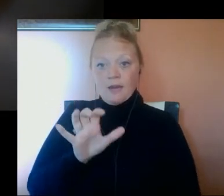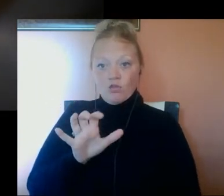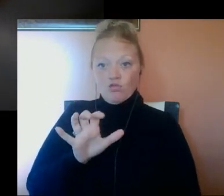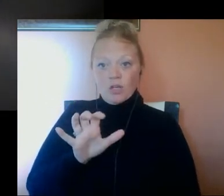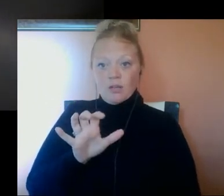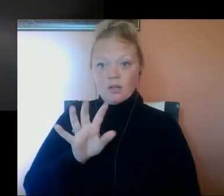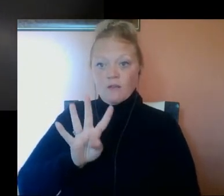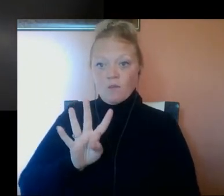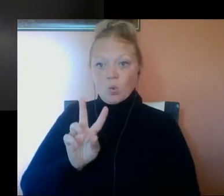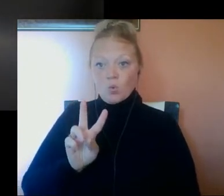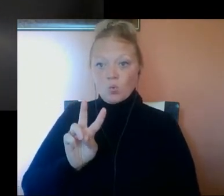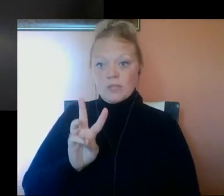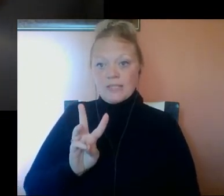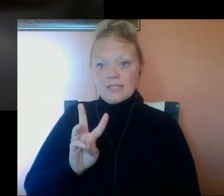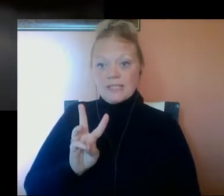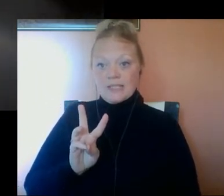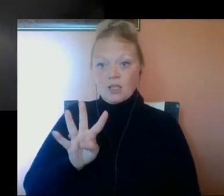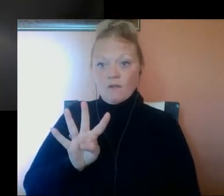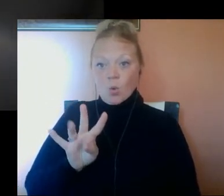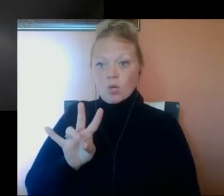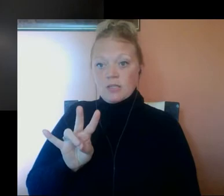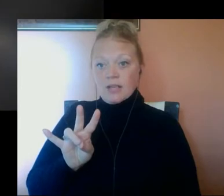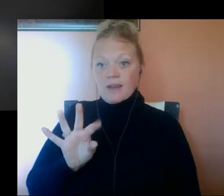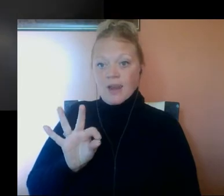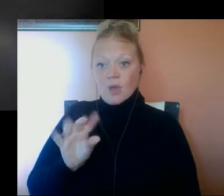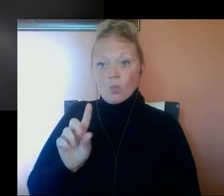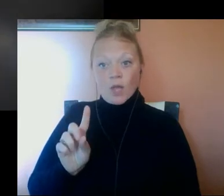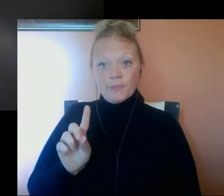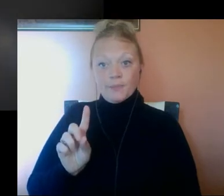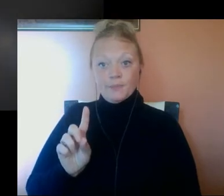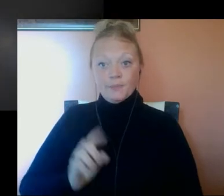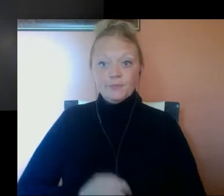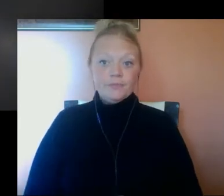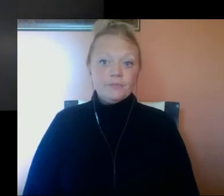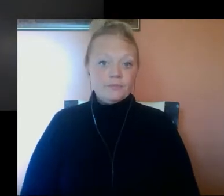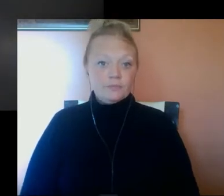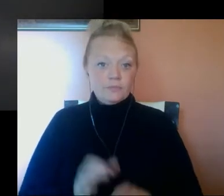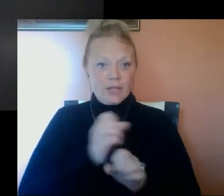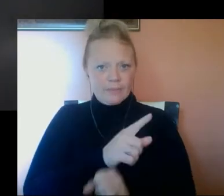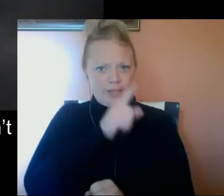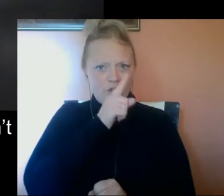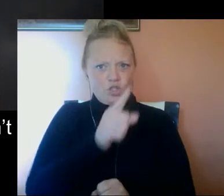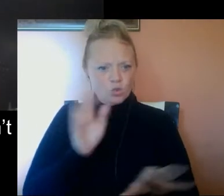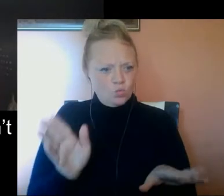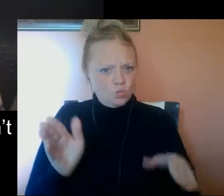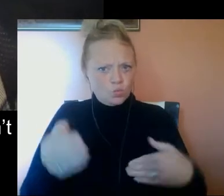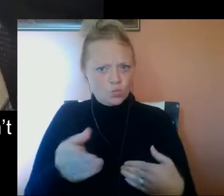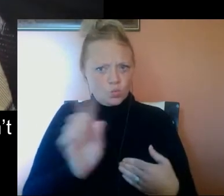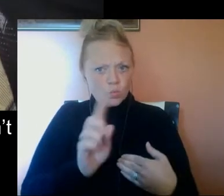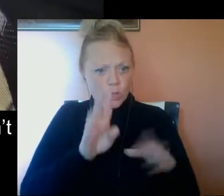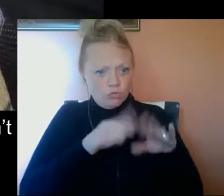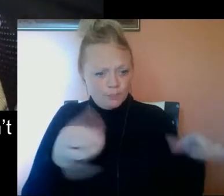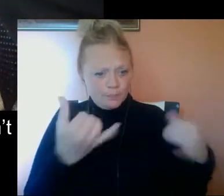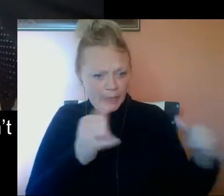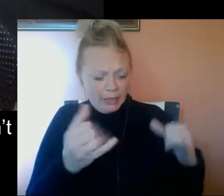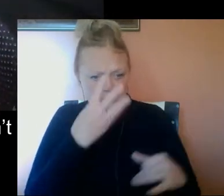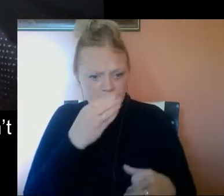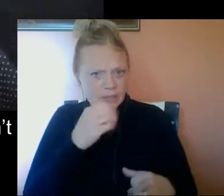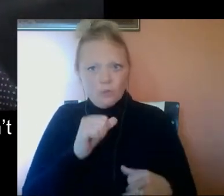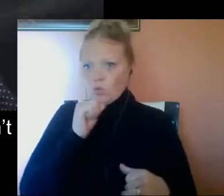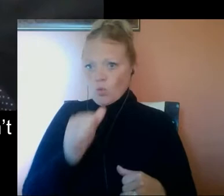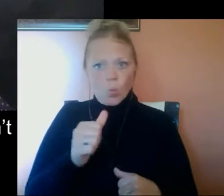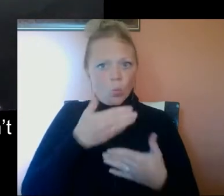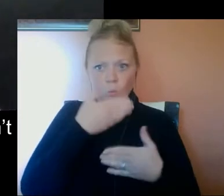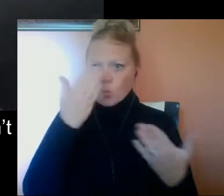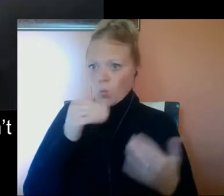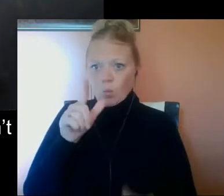at 1-800-426-4791. Make sure the rooms where children play and sleep